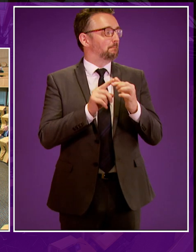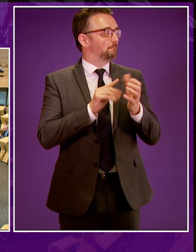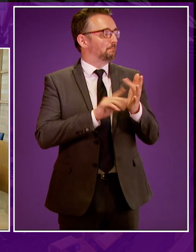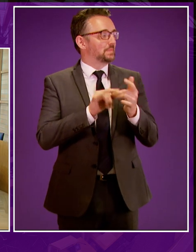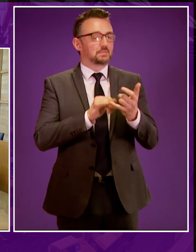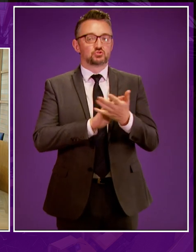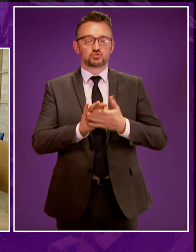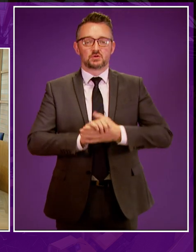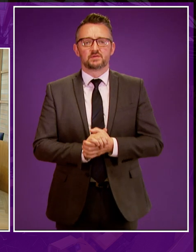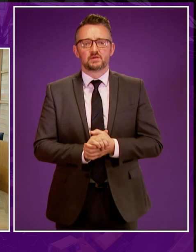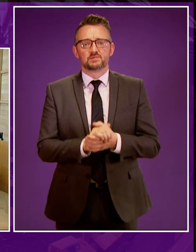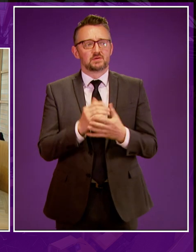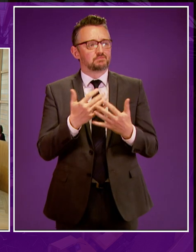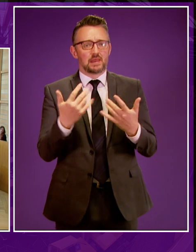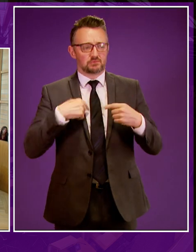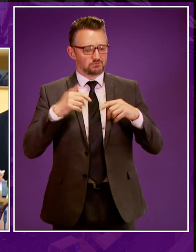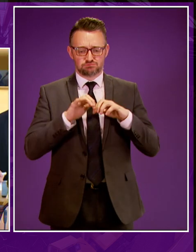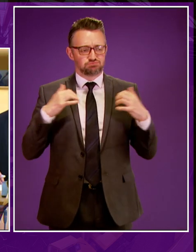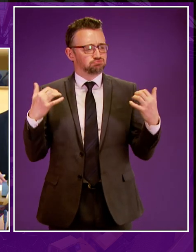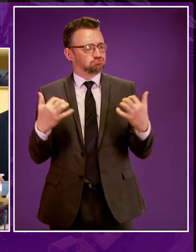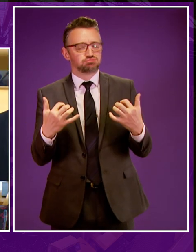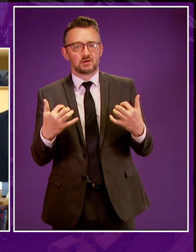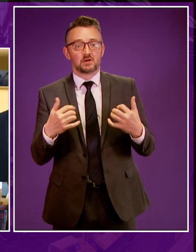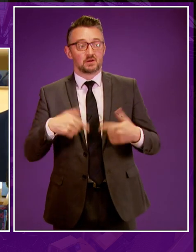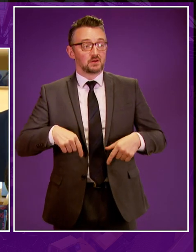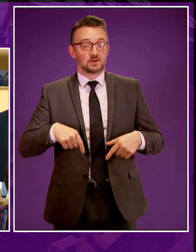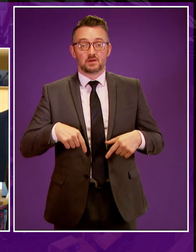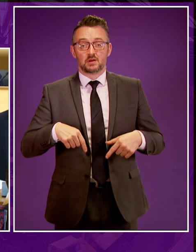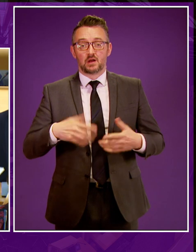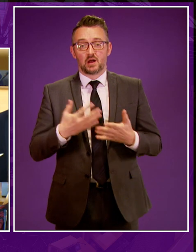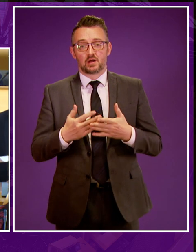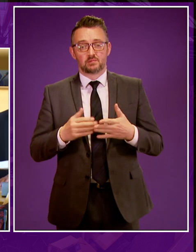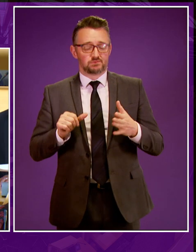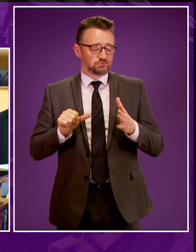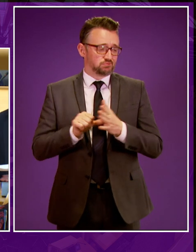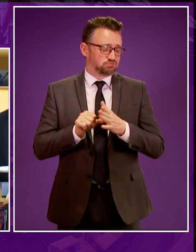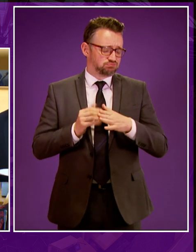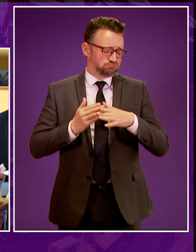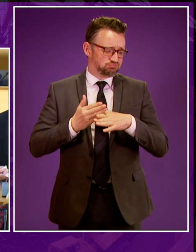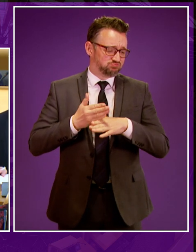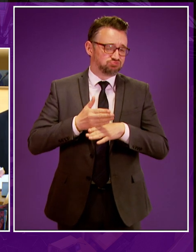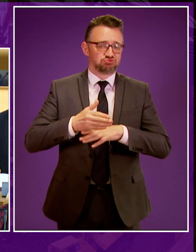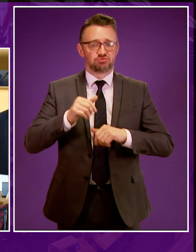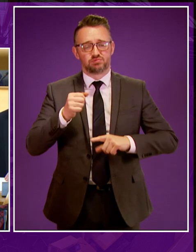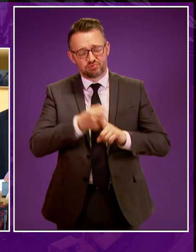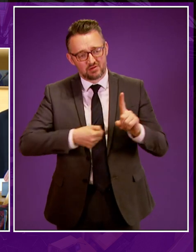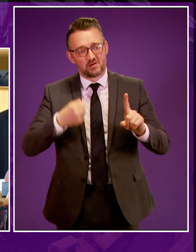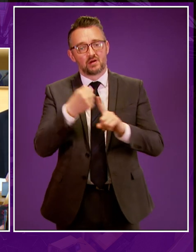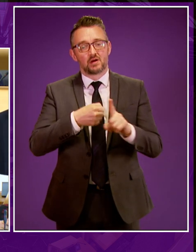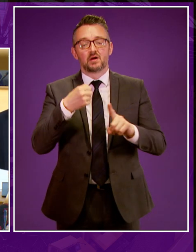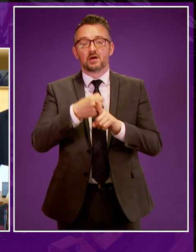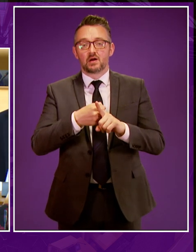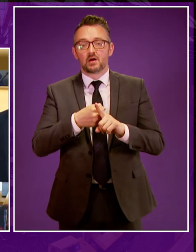presiding officer. For many across this chamber and this country, this has been a long and hard fought battle. Unconventional oil and gas